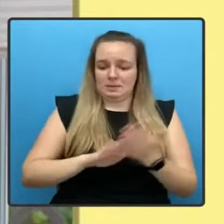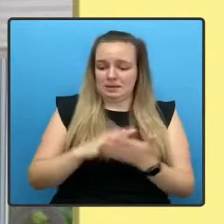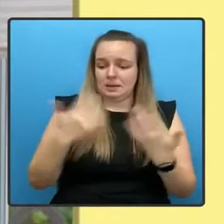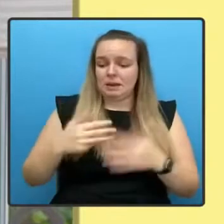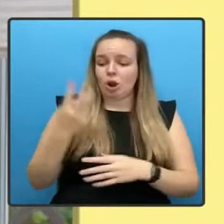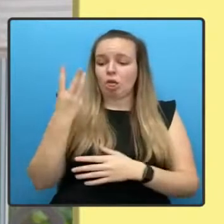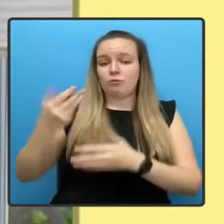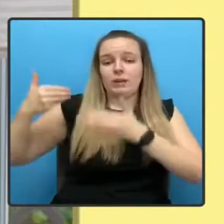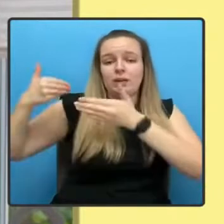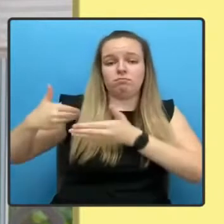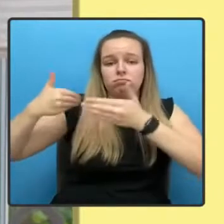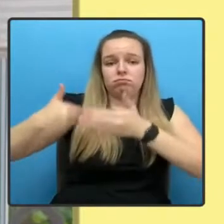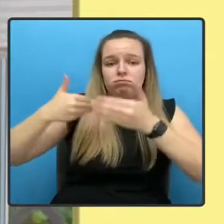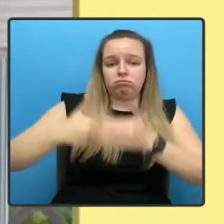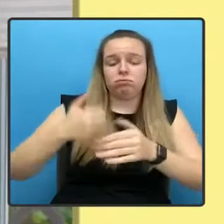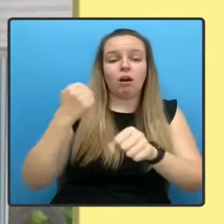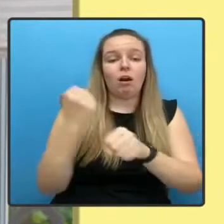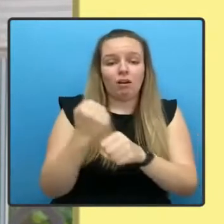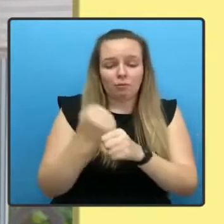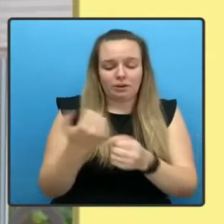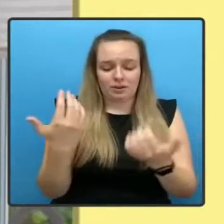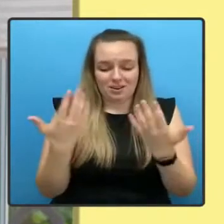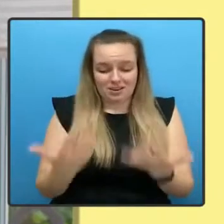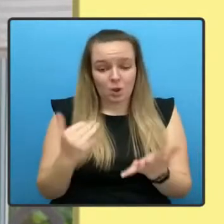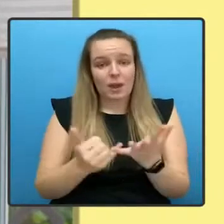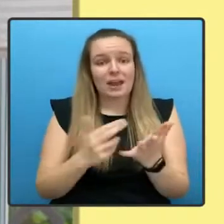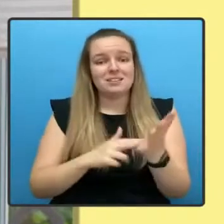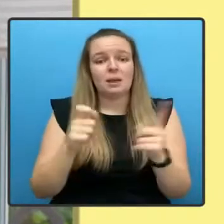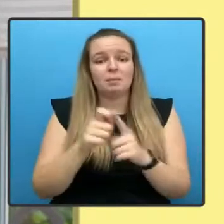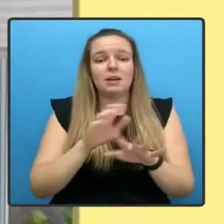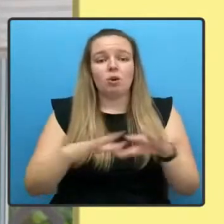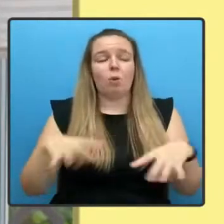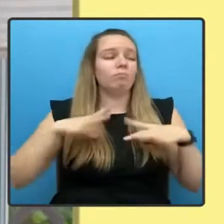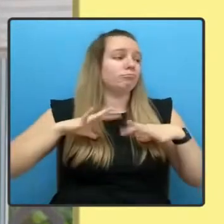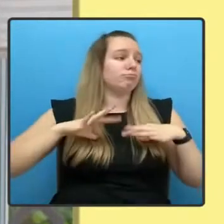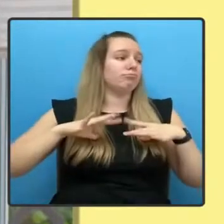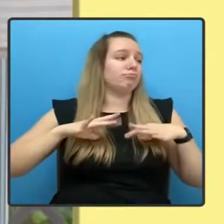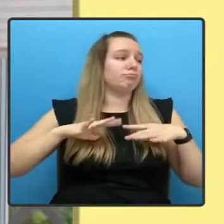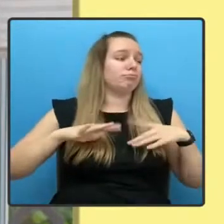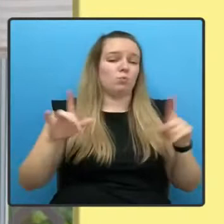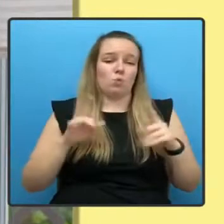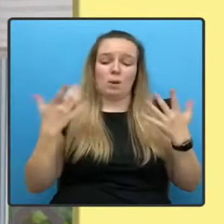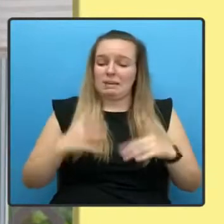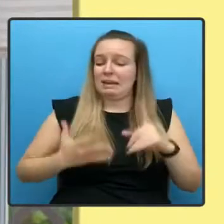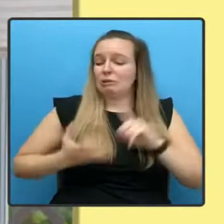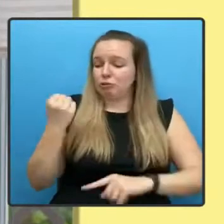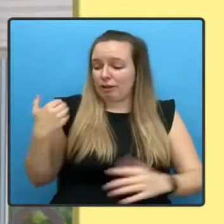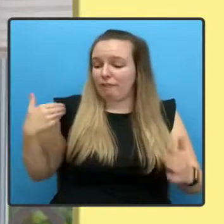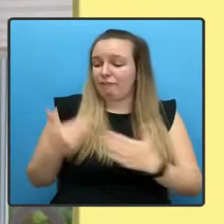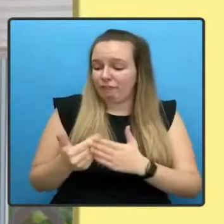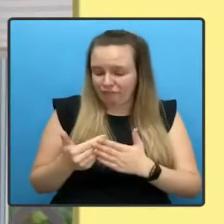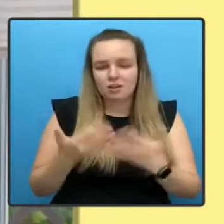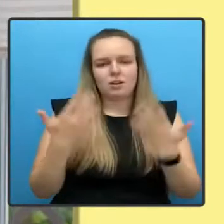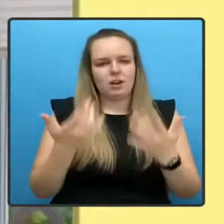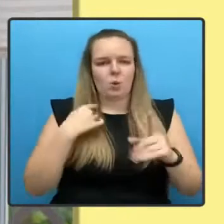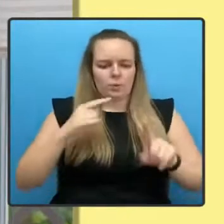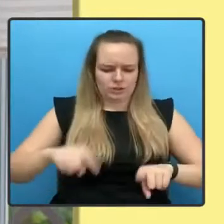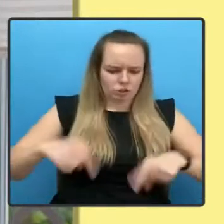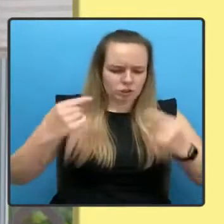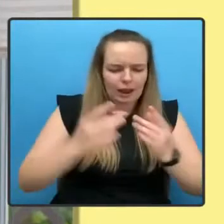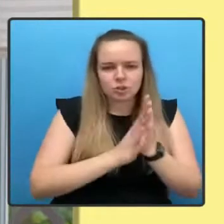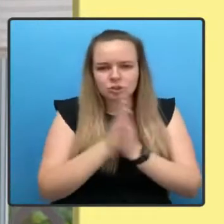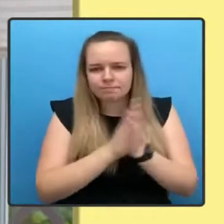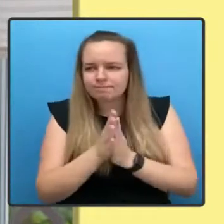the SNP is not simply resting on our laurels. Instead, we are challenging ourselves in the interests of those we serve.